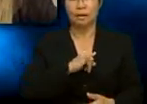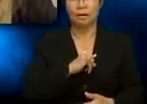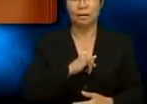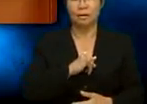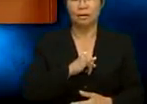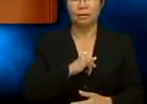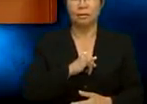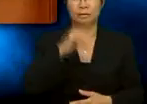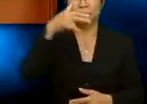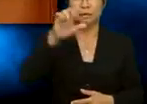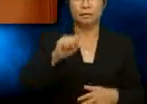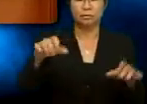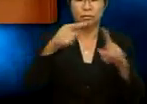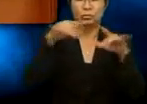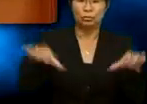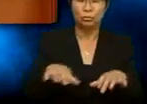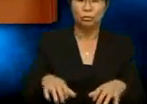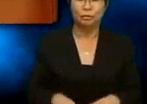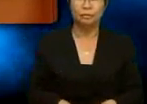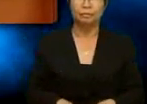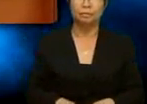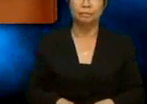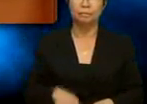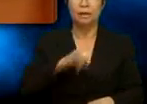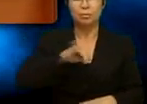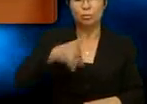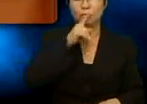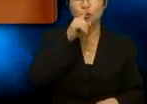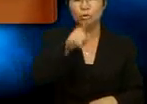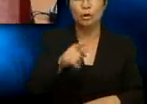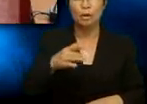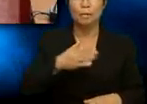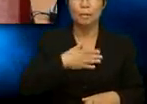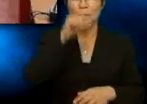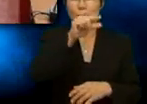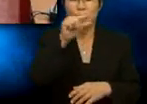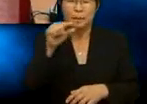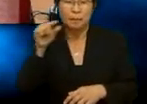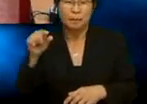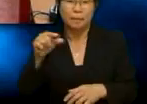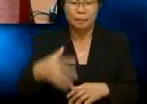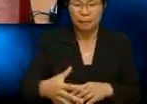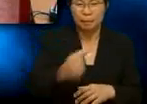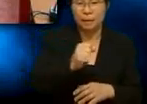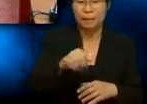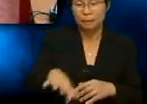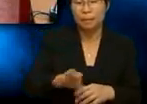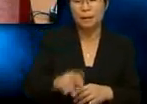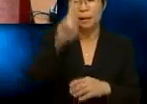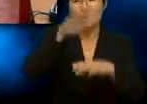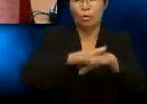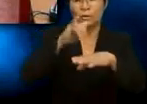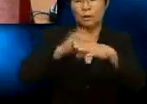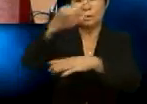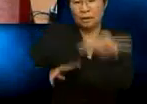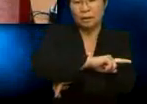photos. Yes. I'm quite sure there will be minor hiccups on that day. But the important thing is I'll expect all of